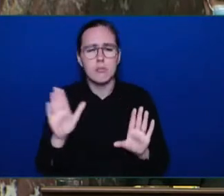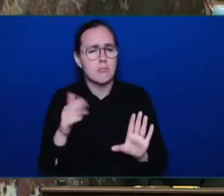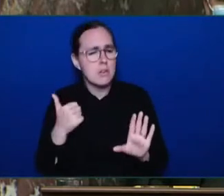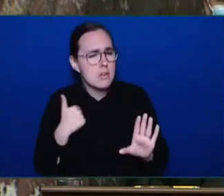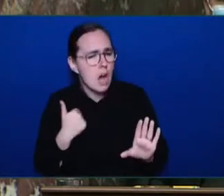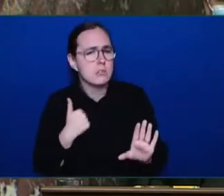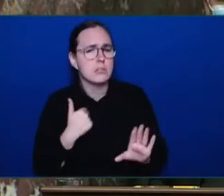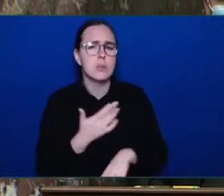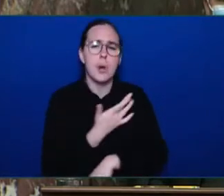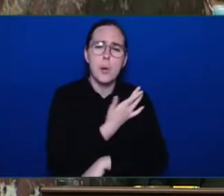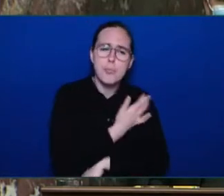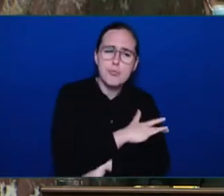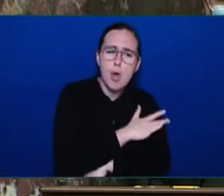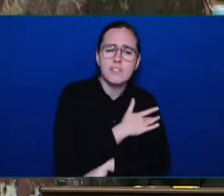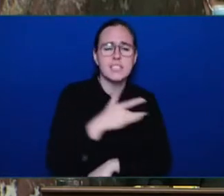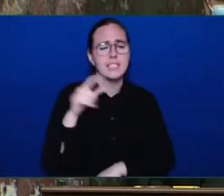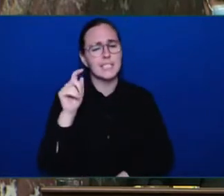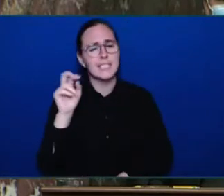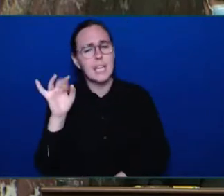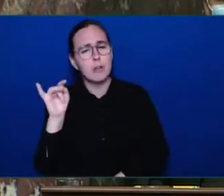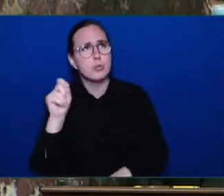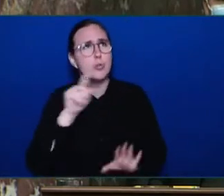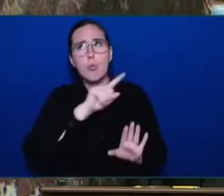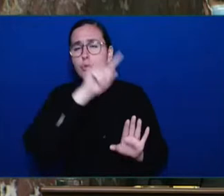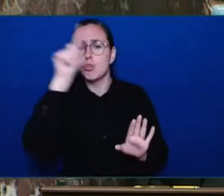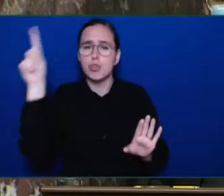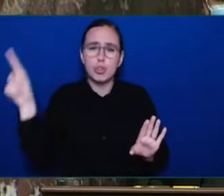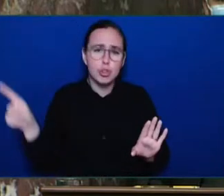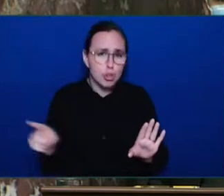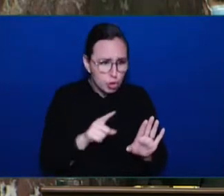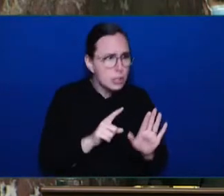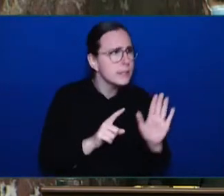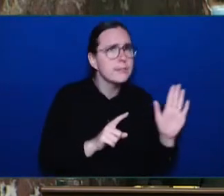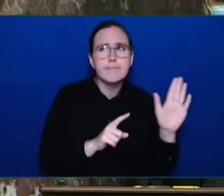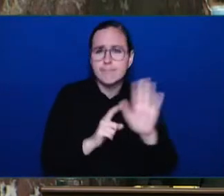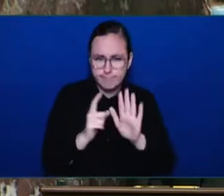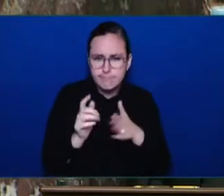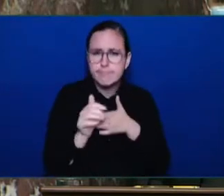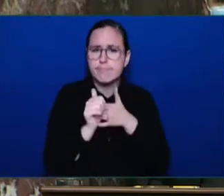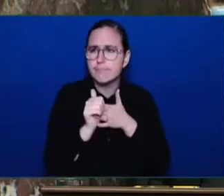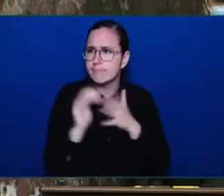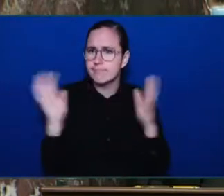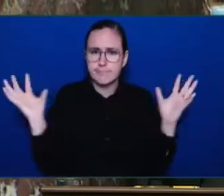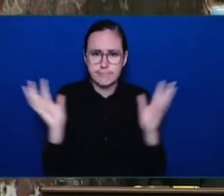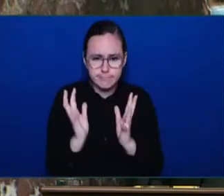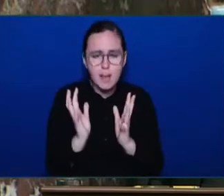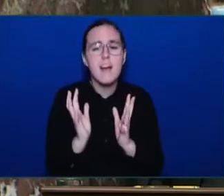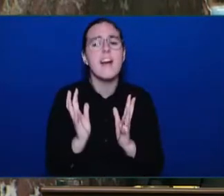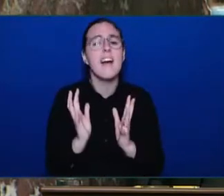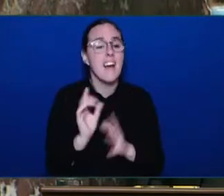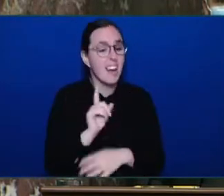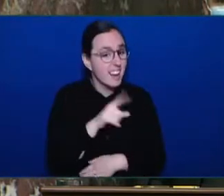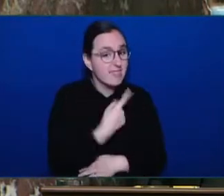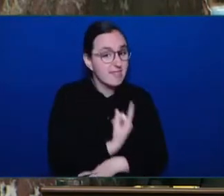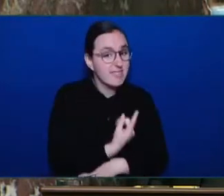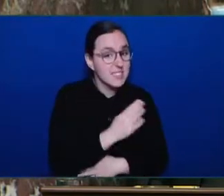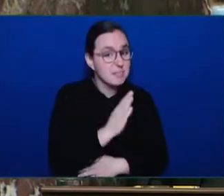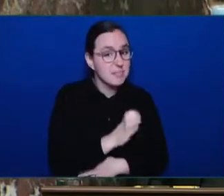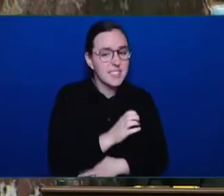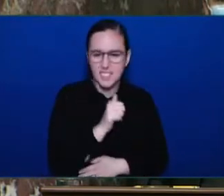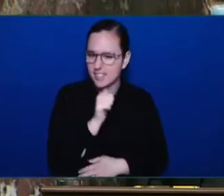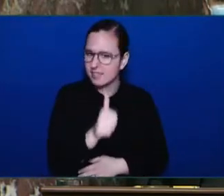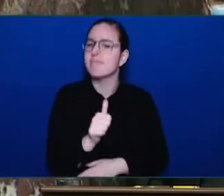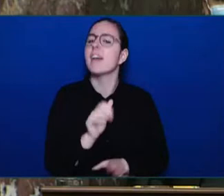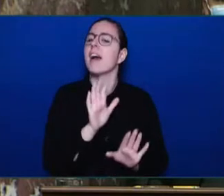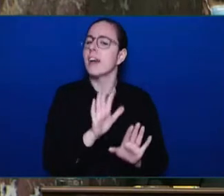it's not limited to British Columbia at all. It was Manitoba and Ontario who spoke passionately in response to